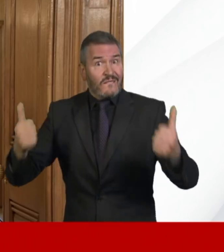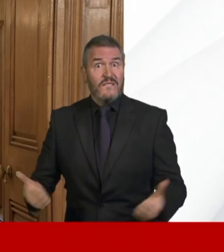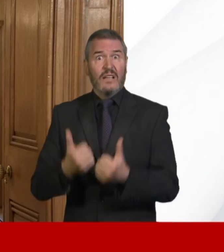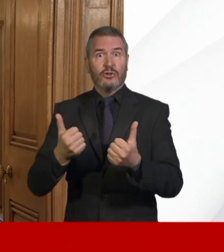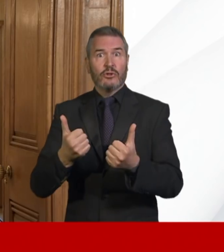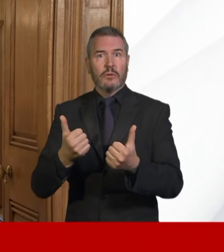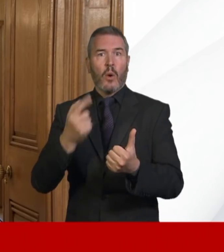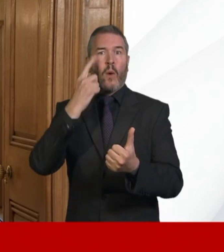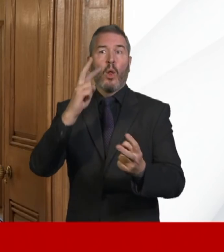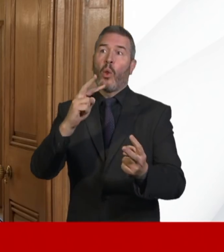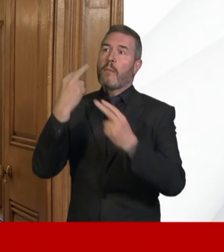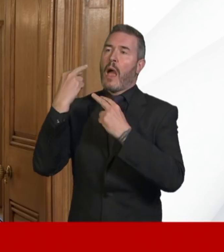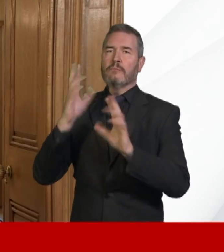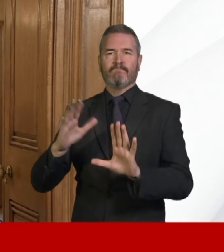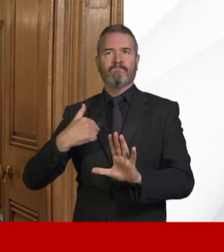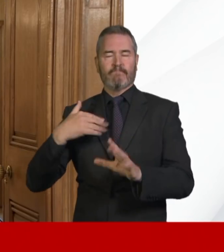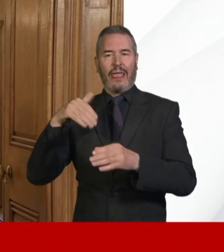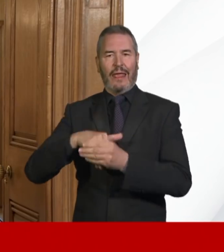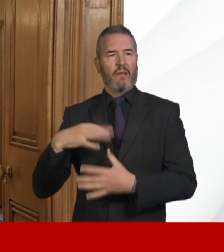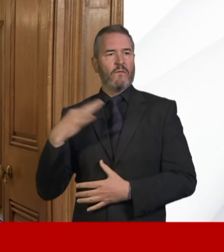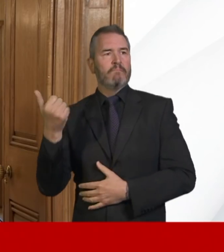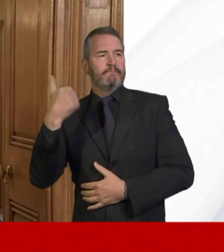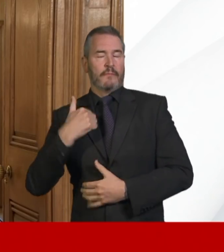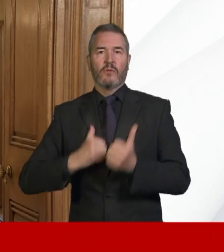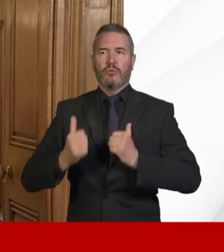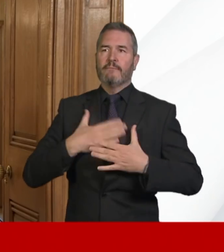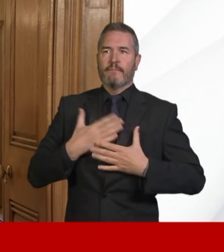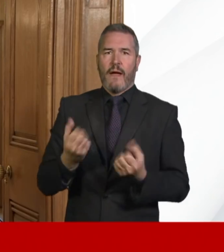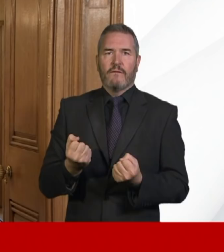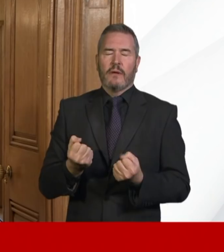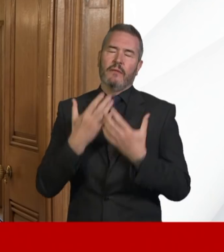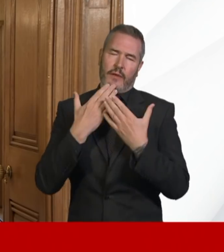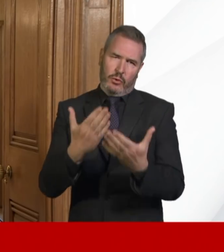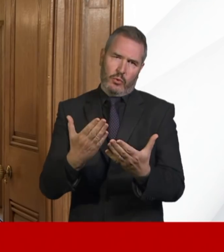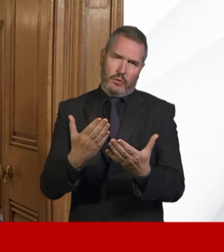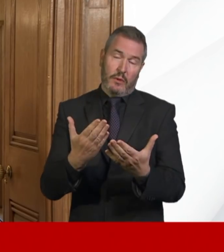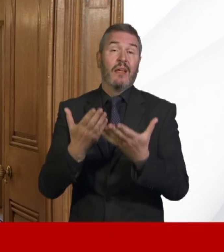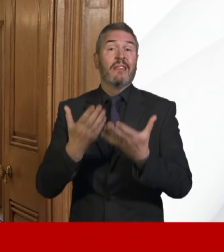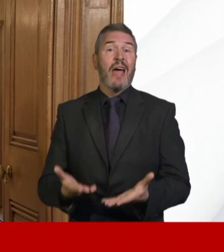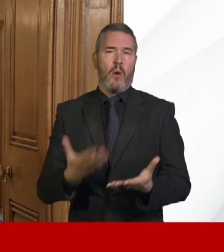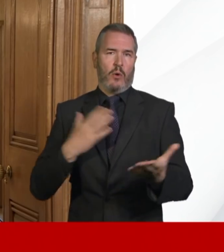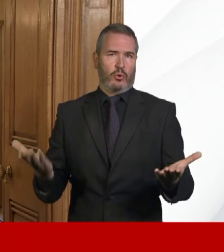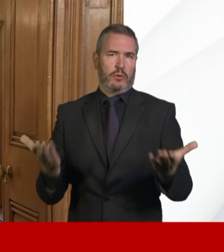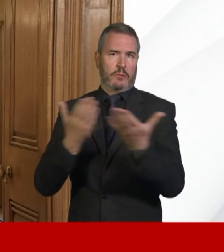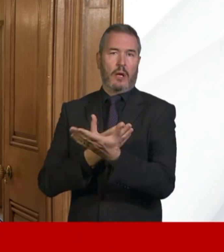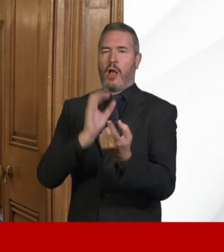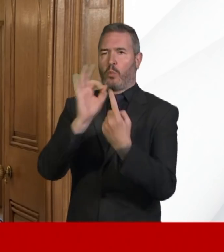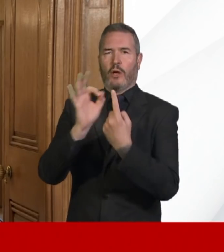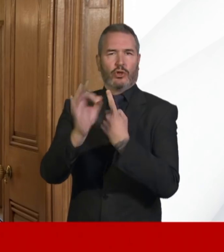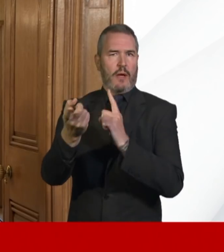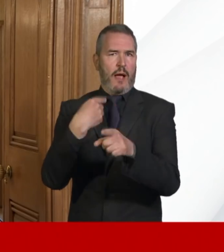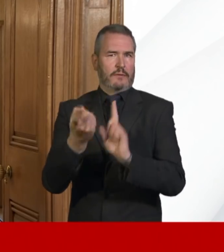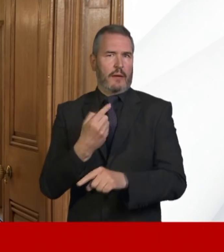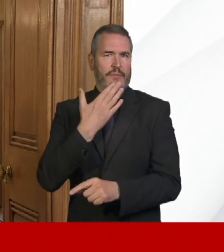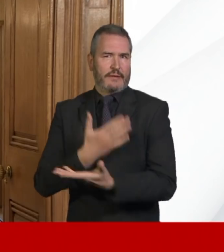be proud of the part that we've played together. Thank you very much. And now I will answer some questions